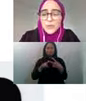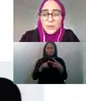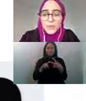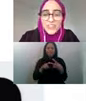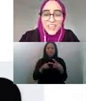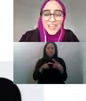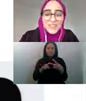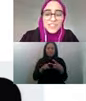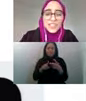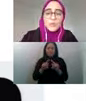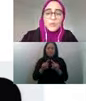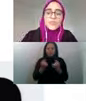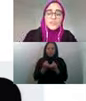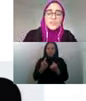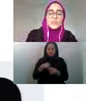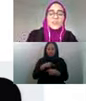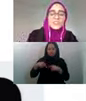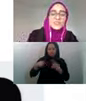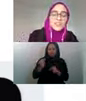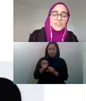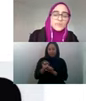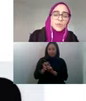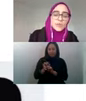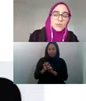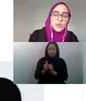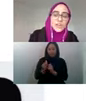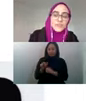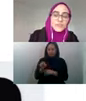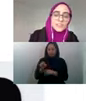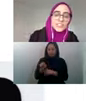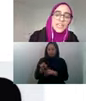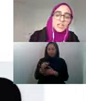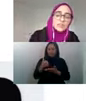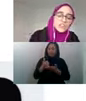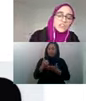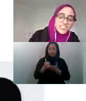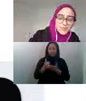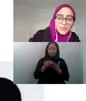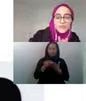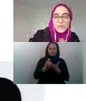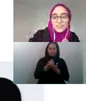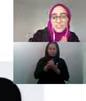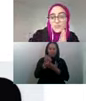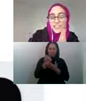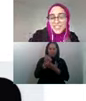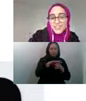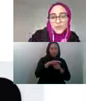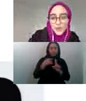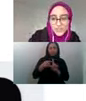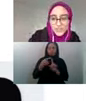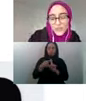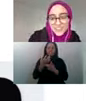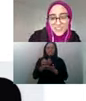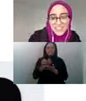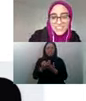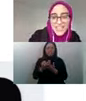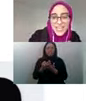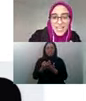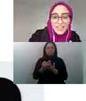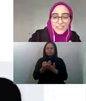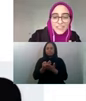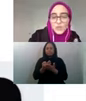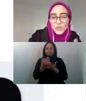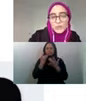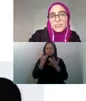that we've worked with has not only focused on raising funds for local efforts, but launched a campaign focused on financial hardship grants. And